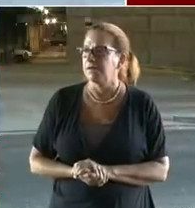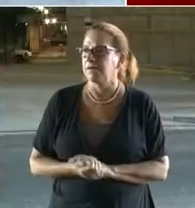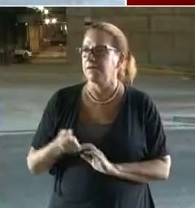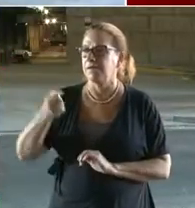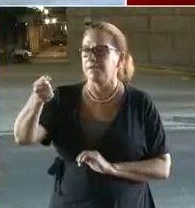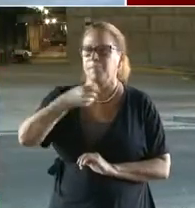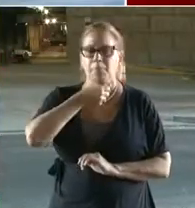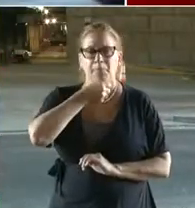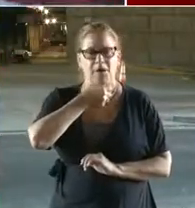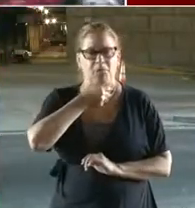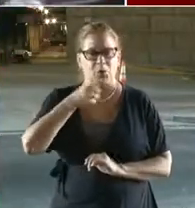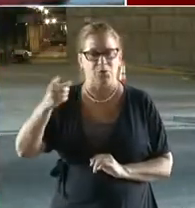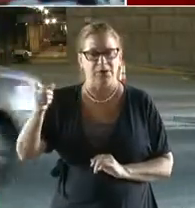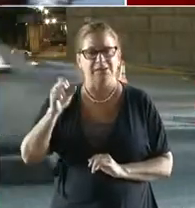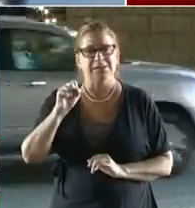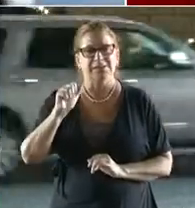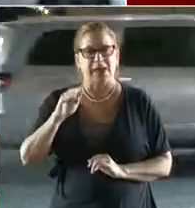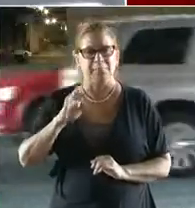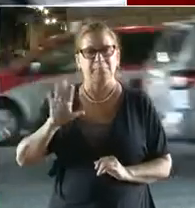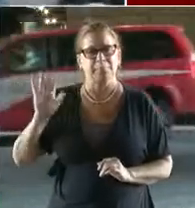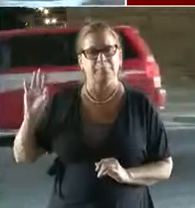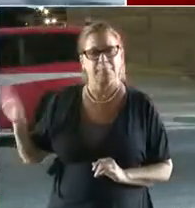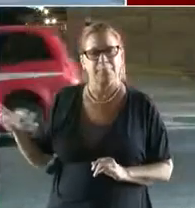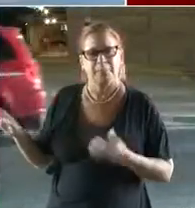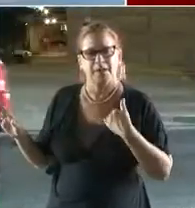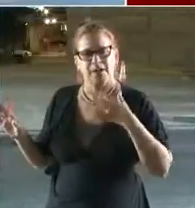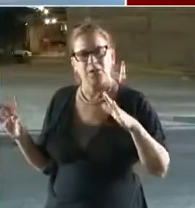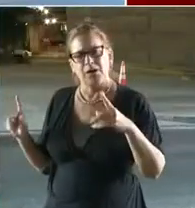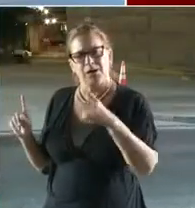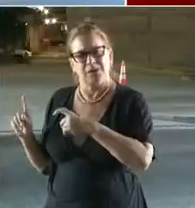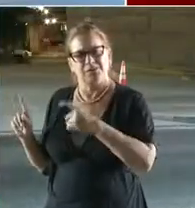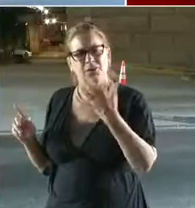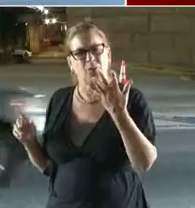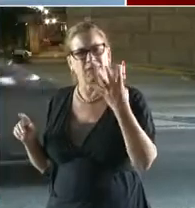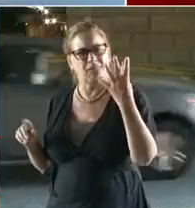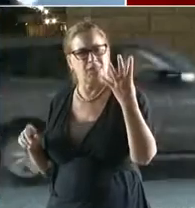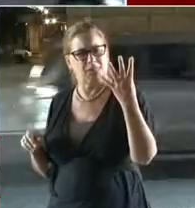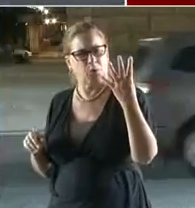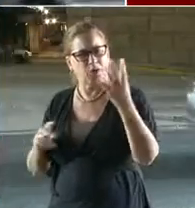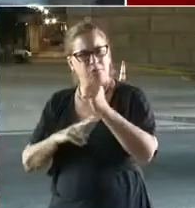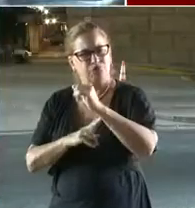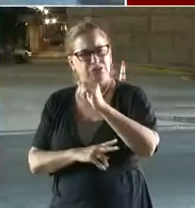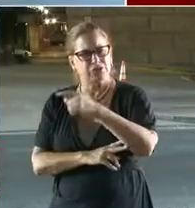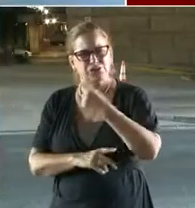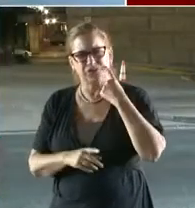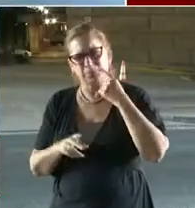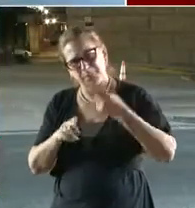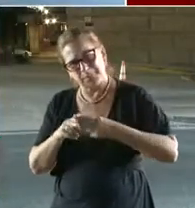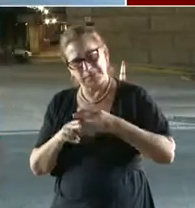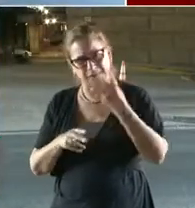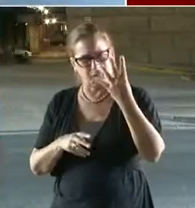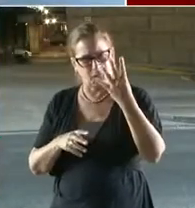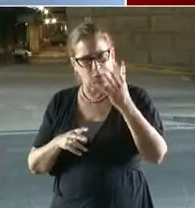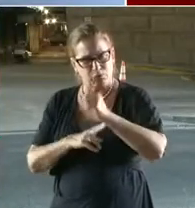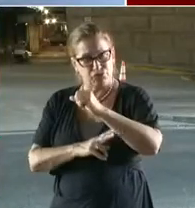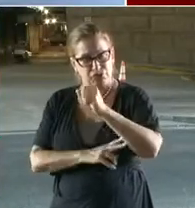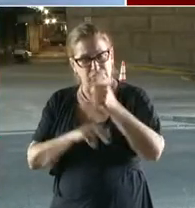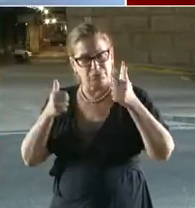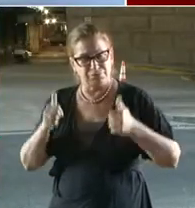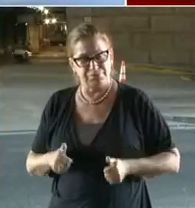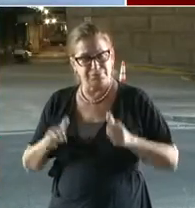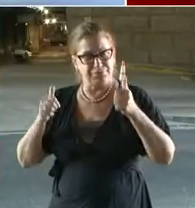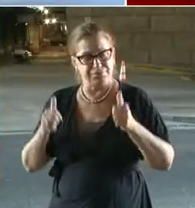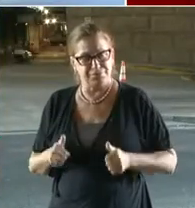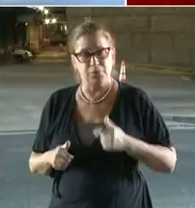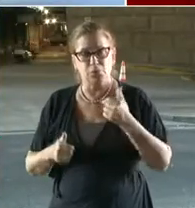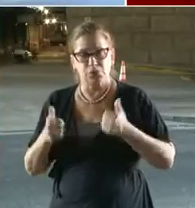Where are the four bridges, the number four bridges you said, the ones that, those are in the worst shape in DC? Yeah, we have two bridges